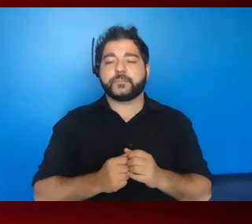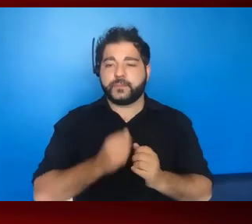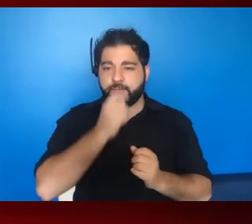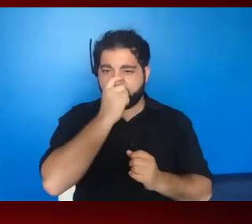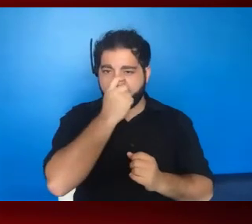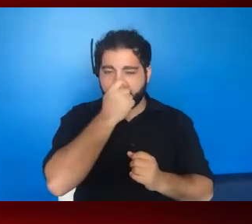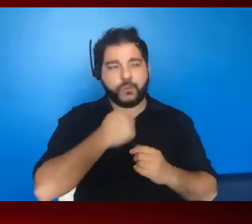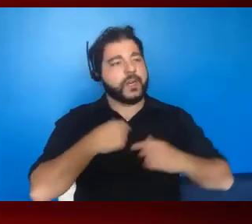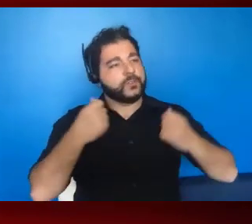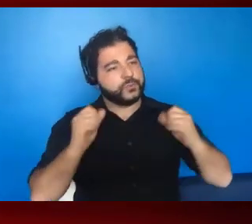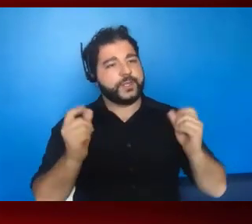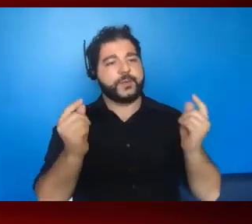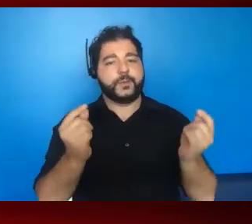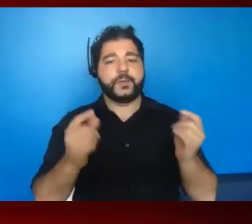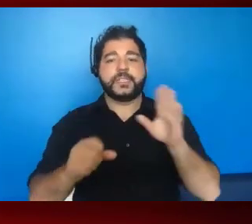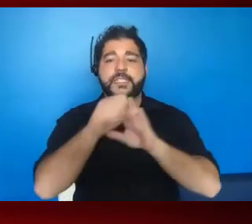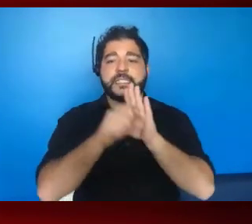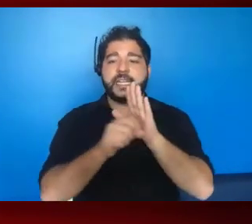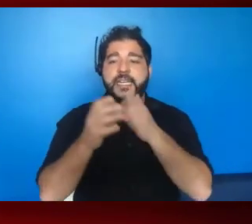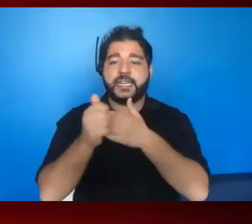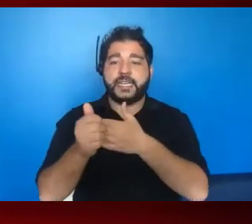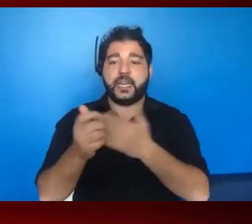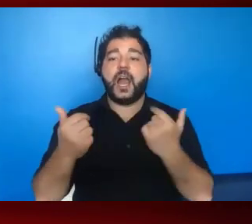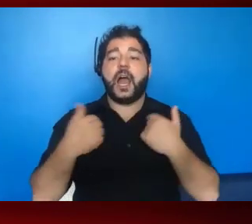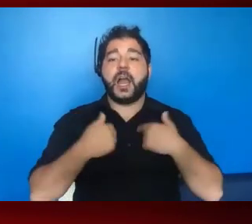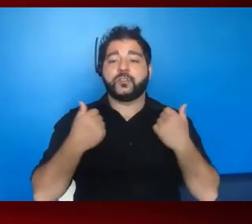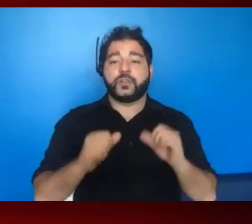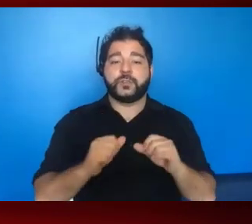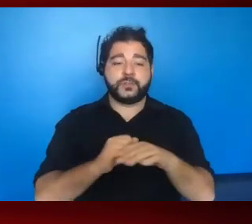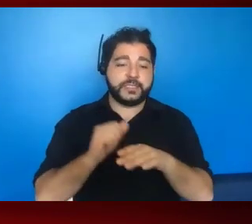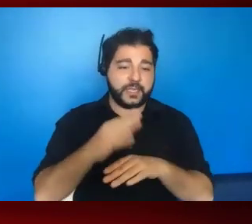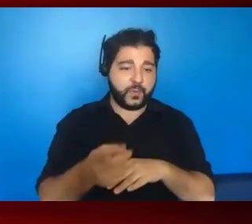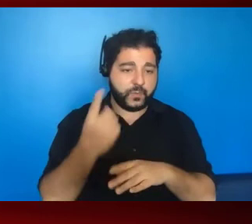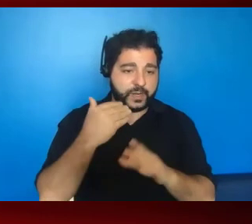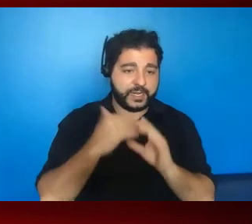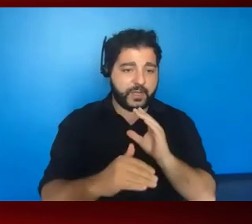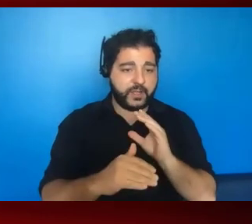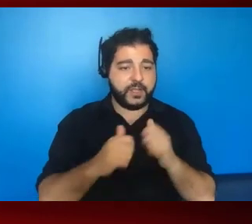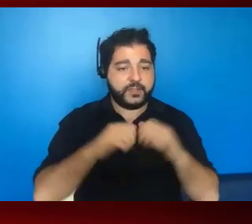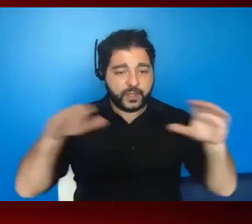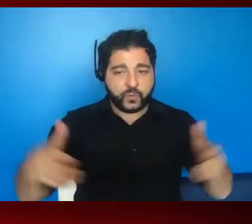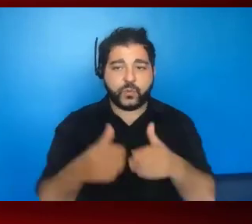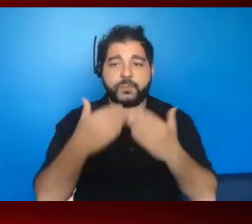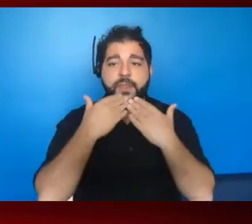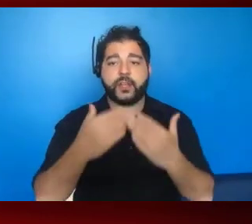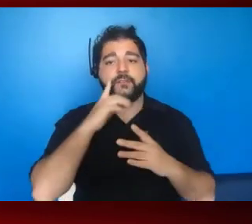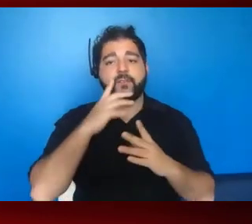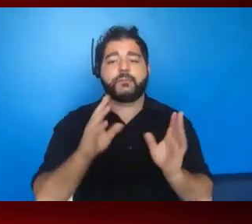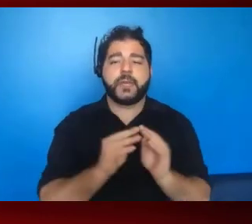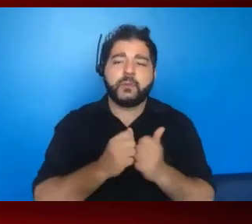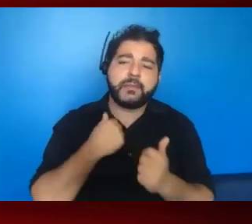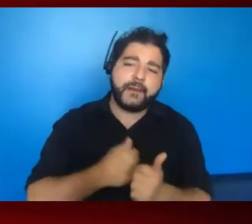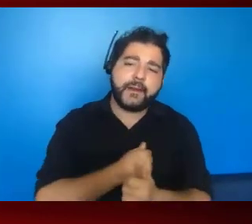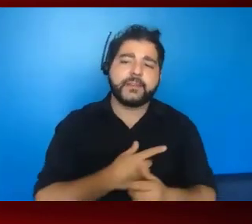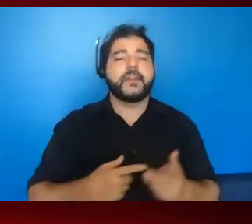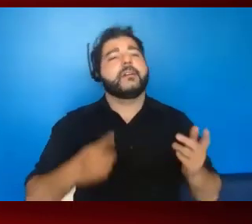try to do as, um, the state lead is I try to, um, send one email, kind of a group, thank you for meeting with us, for both of the